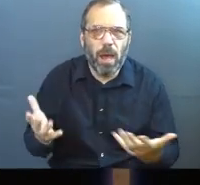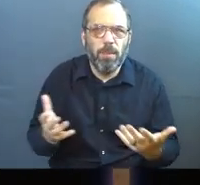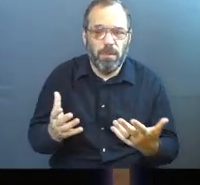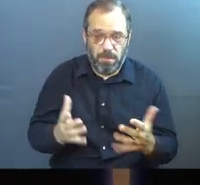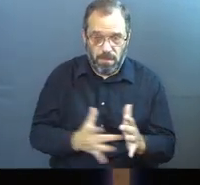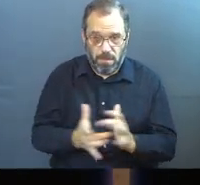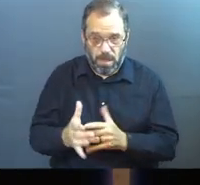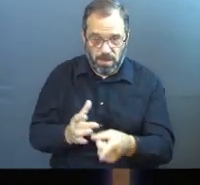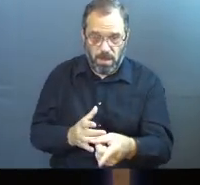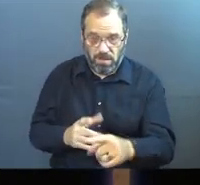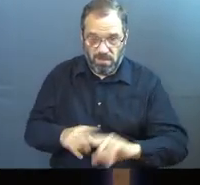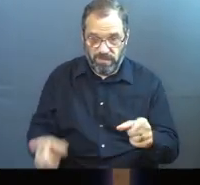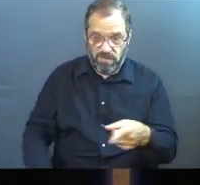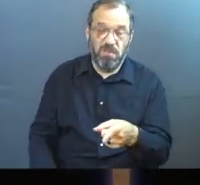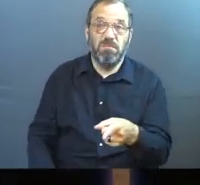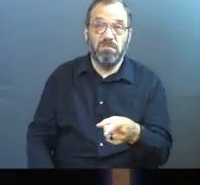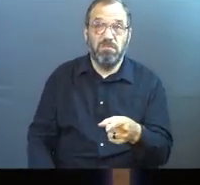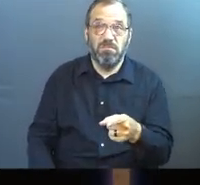Scripture says differently.